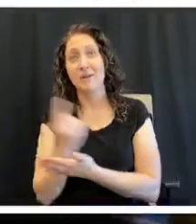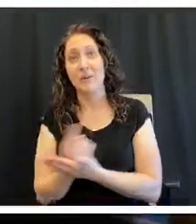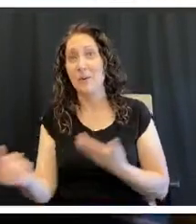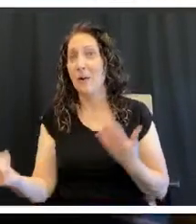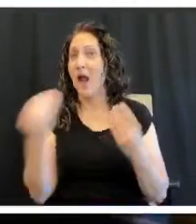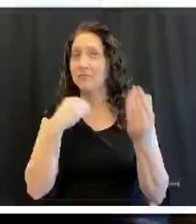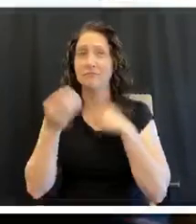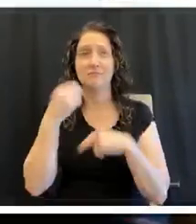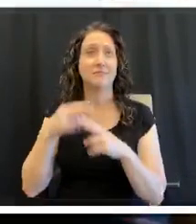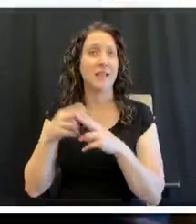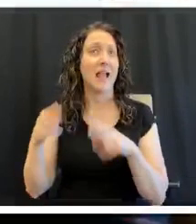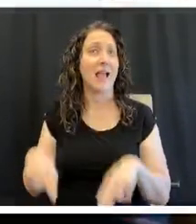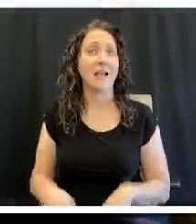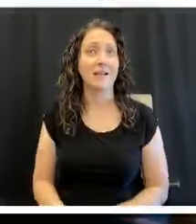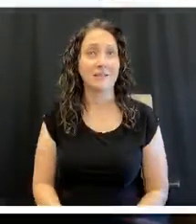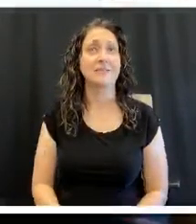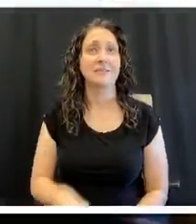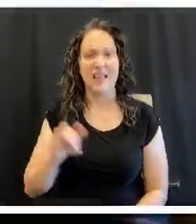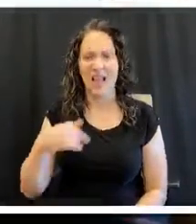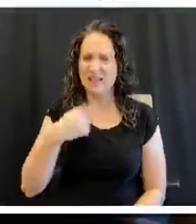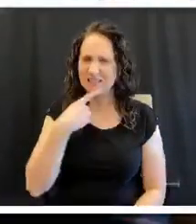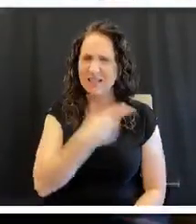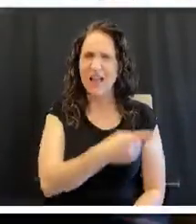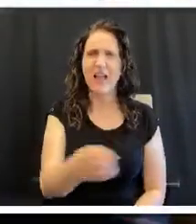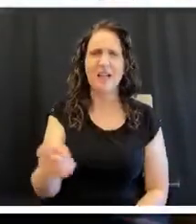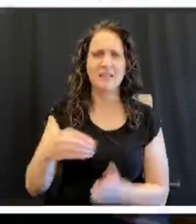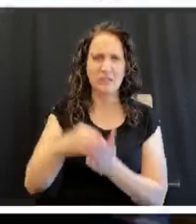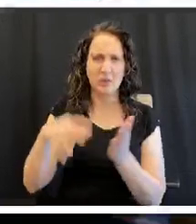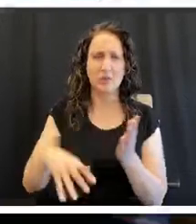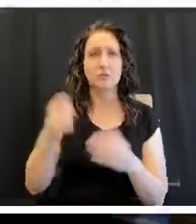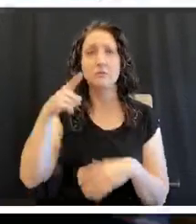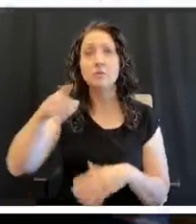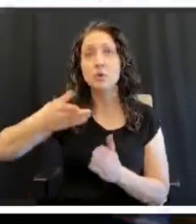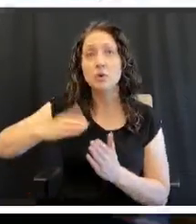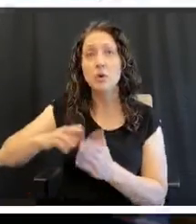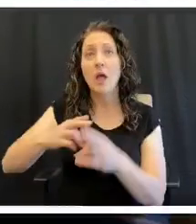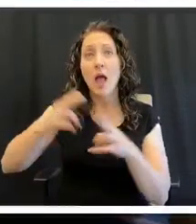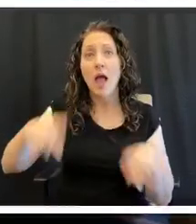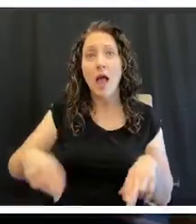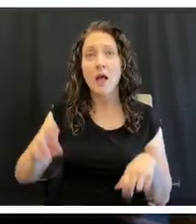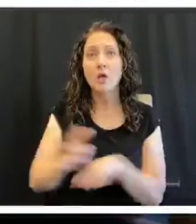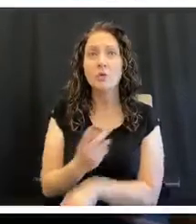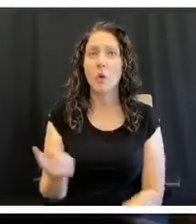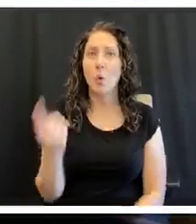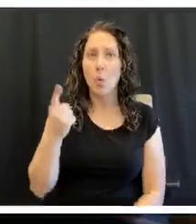And when I explained to my students, when you're cooking eggs, you use one pan,